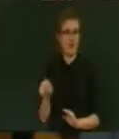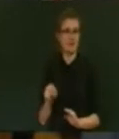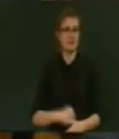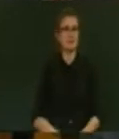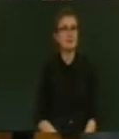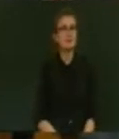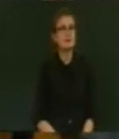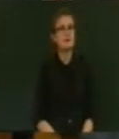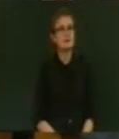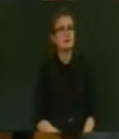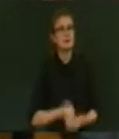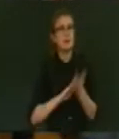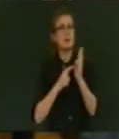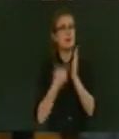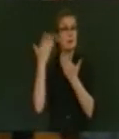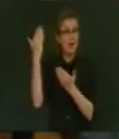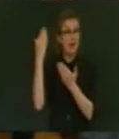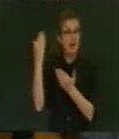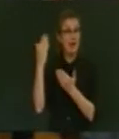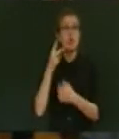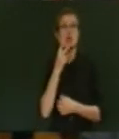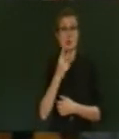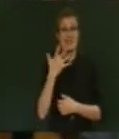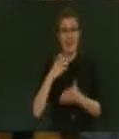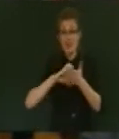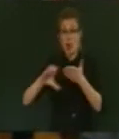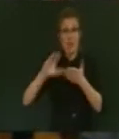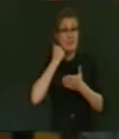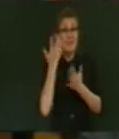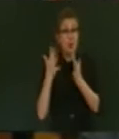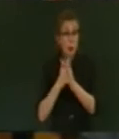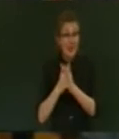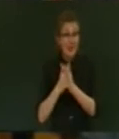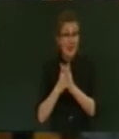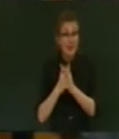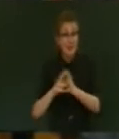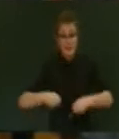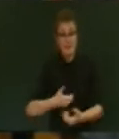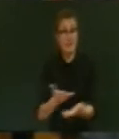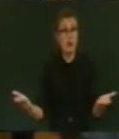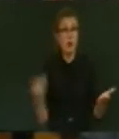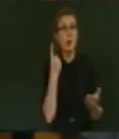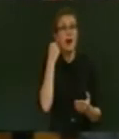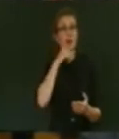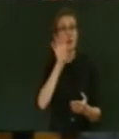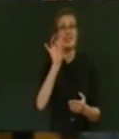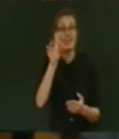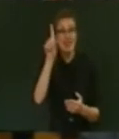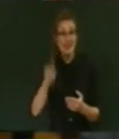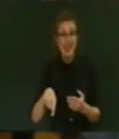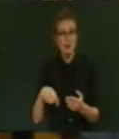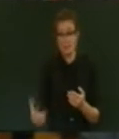Mr Speaker, $25 a week for 110,000 beneficiary families supporting